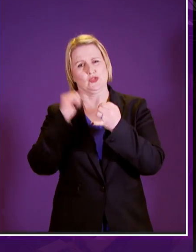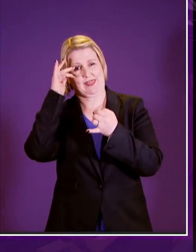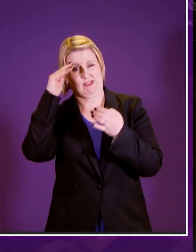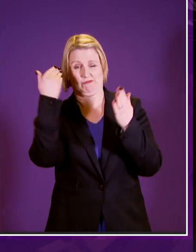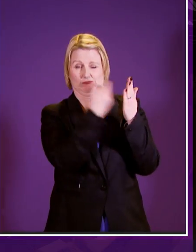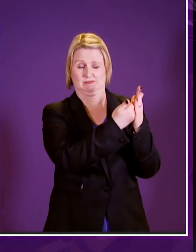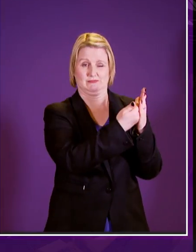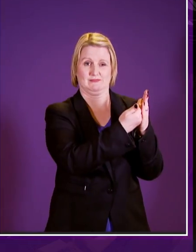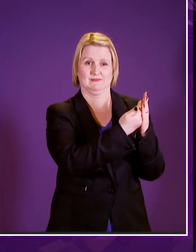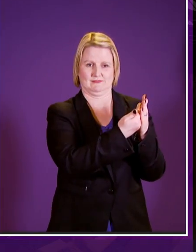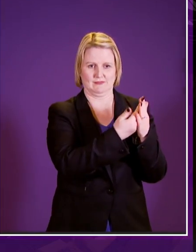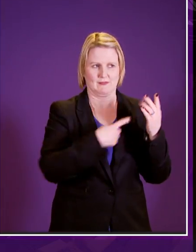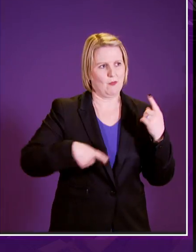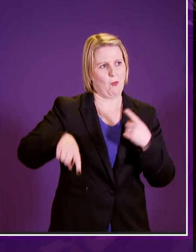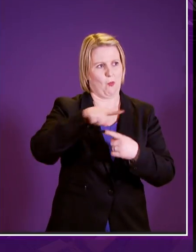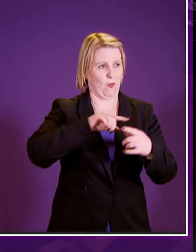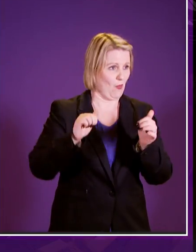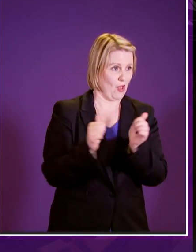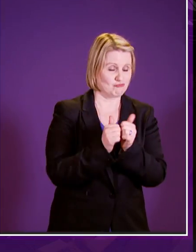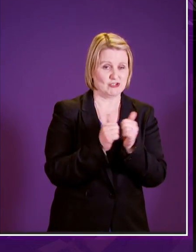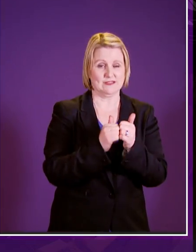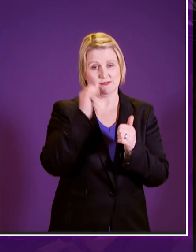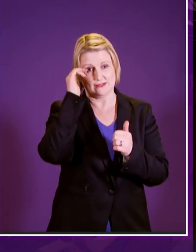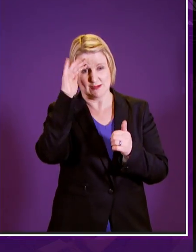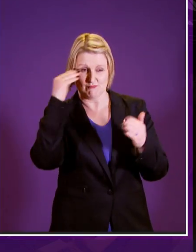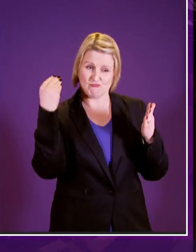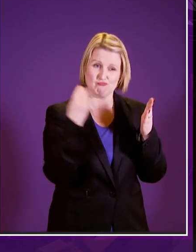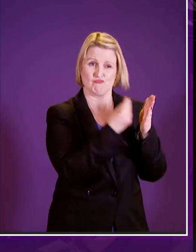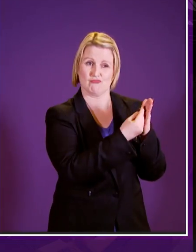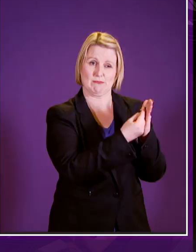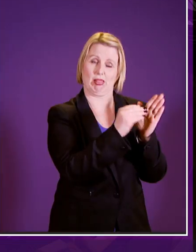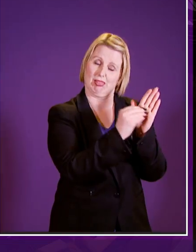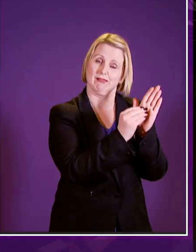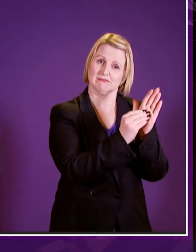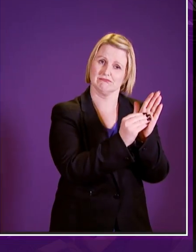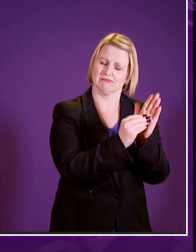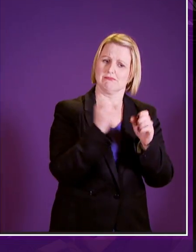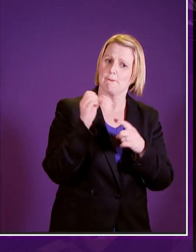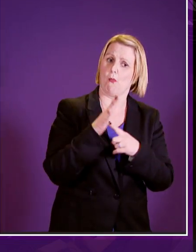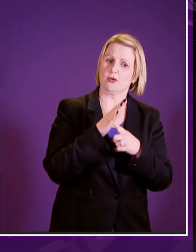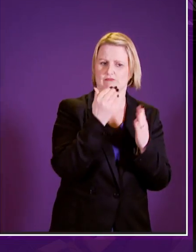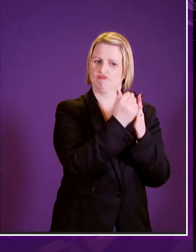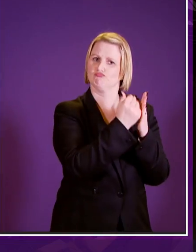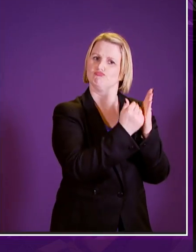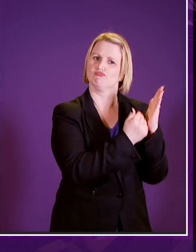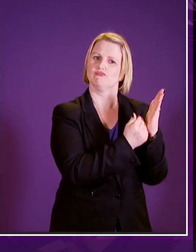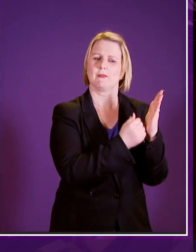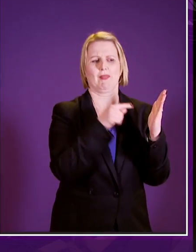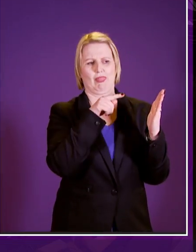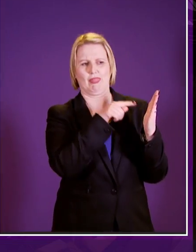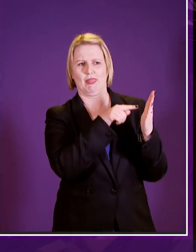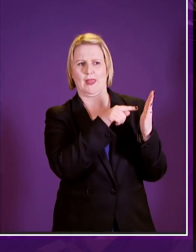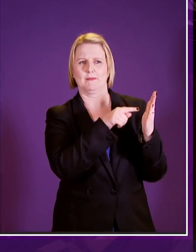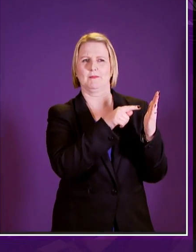all agree um on the importance of a principles-based approach to social security um but turning that